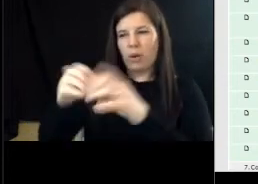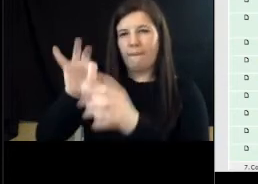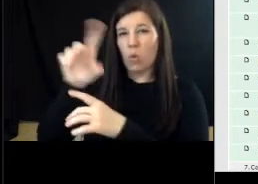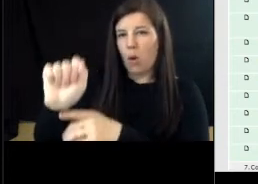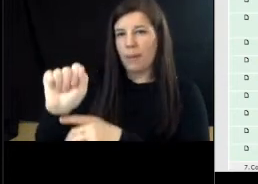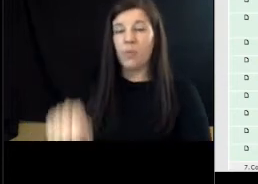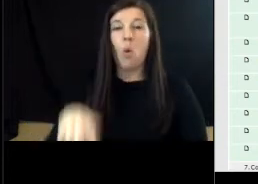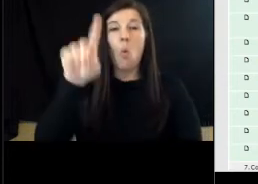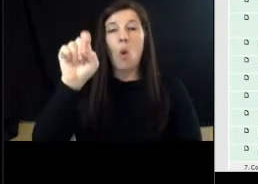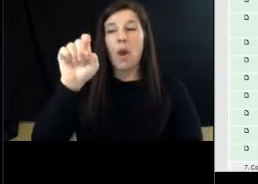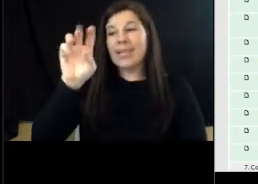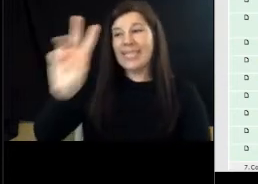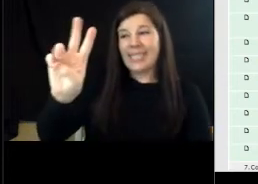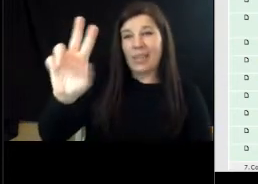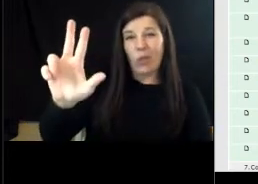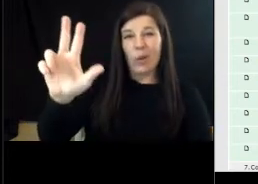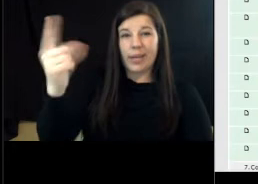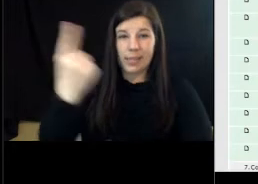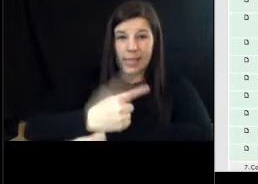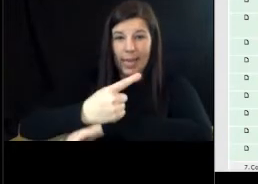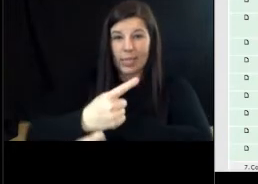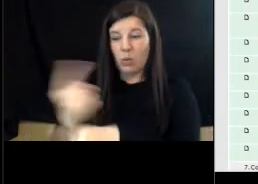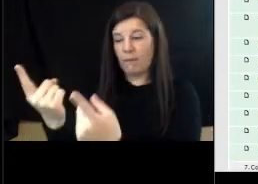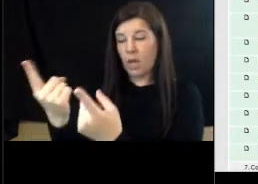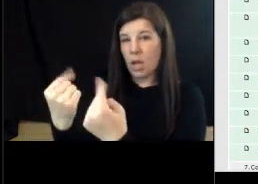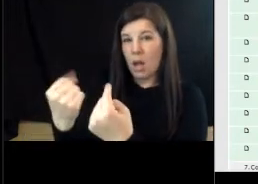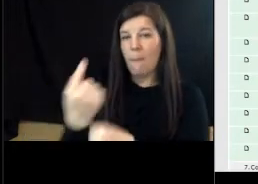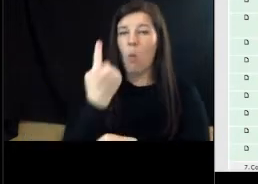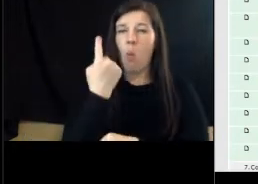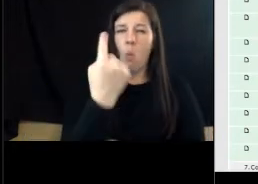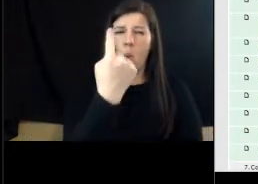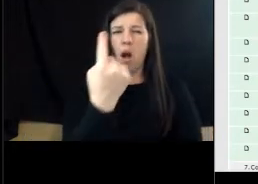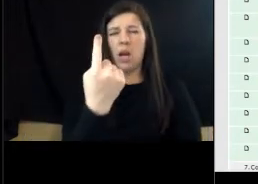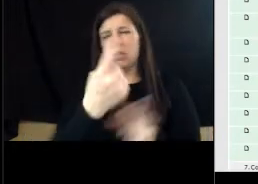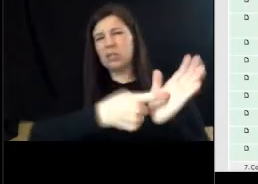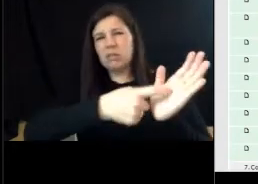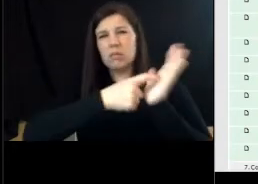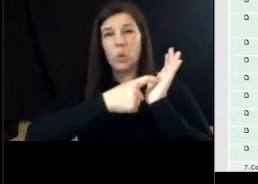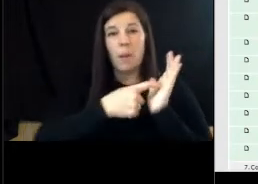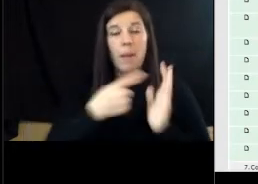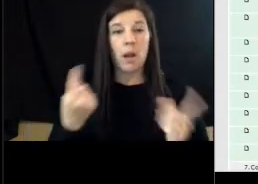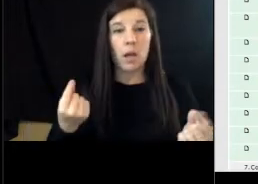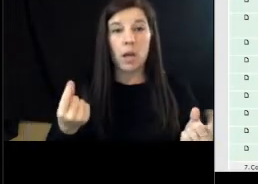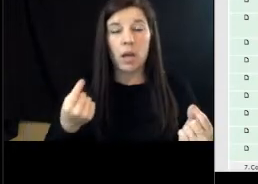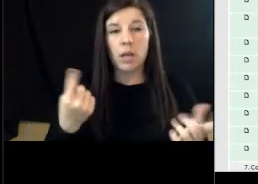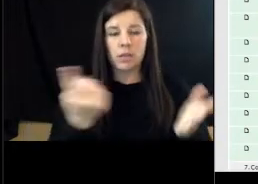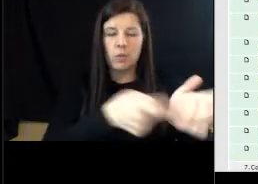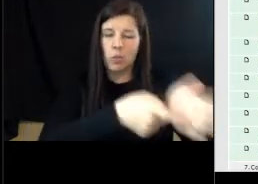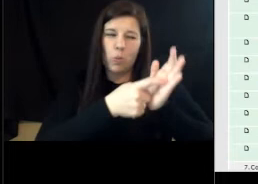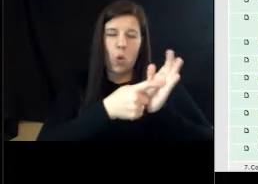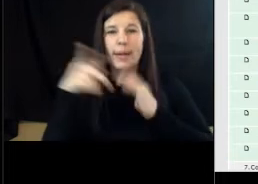we have come to this place with one demand and that is the demand of justice